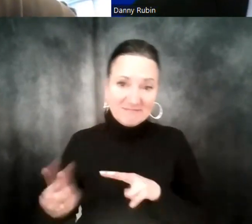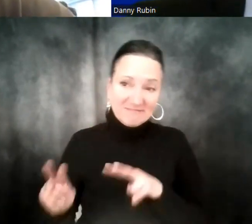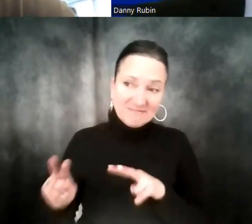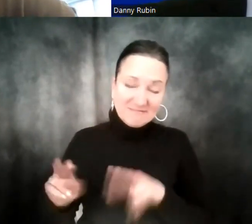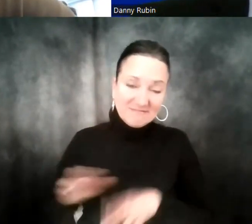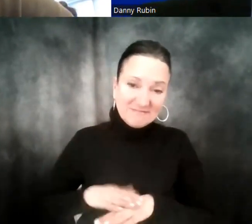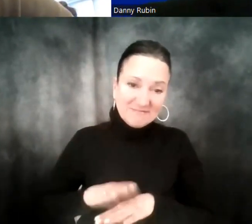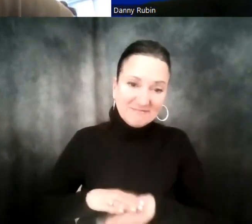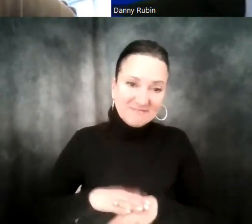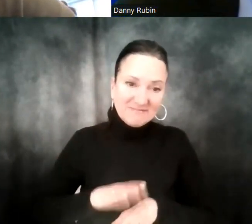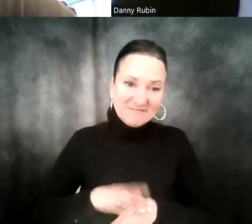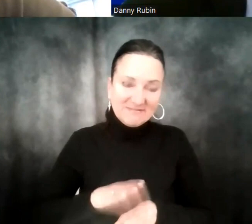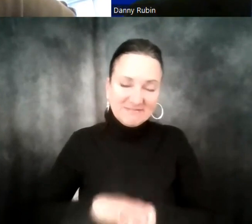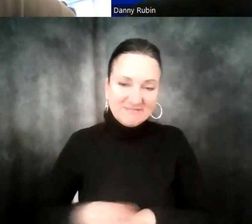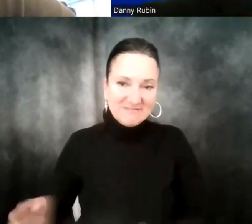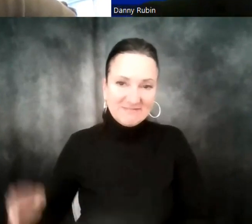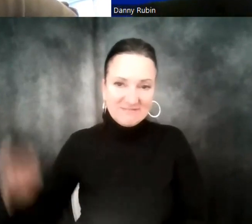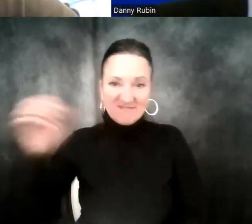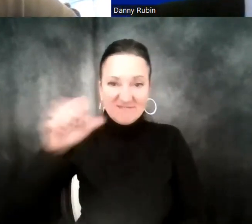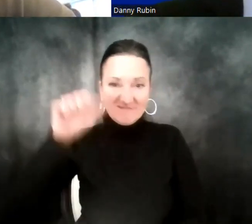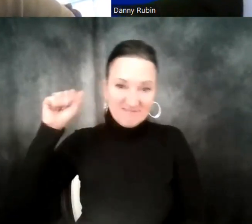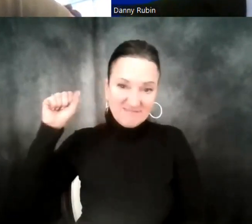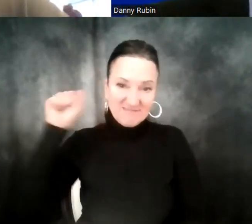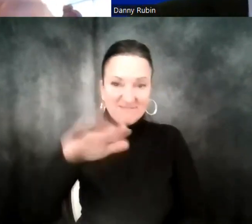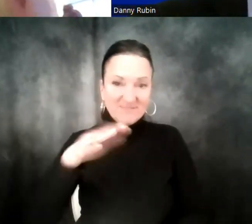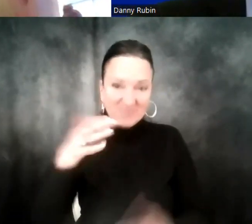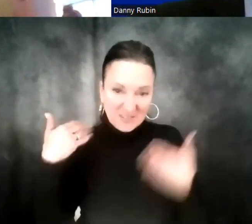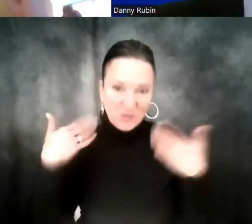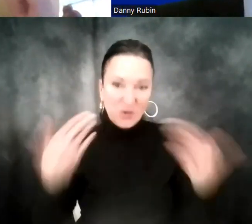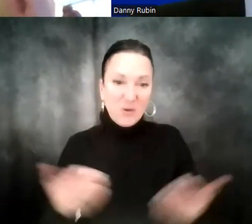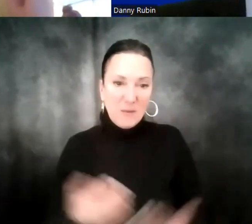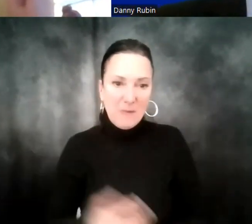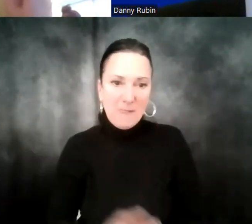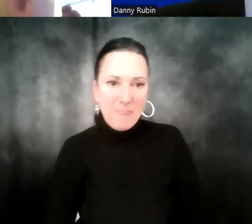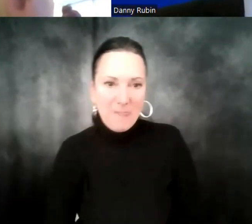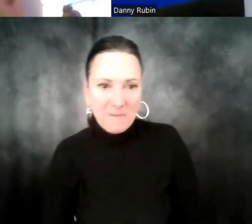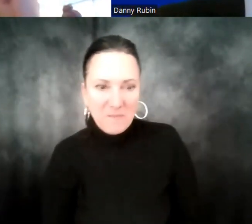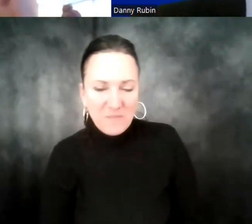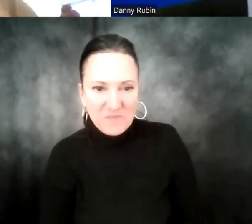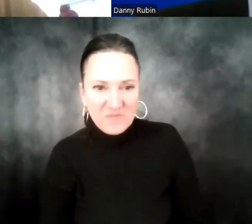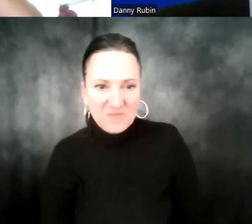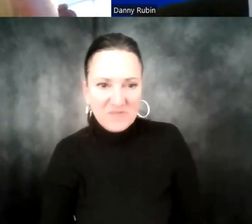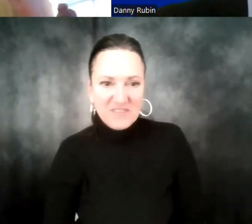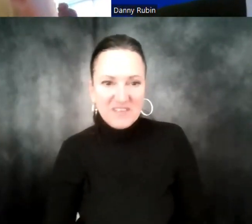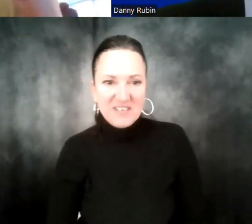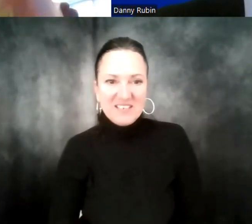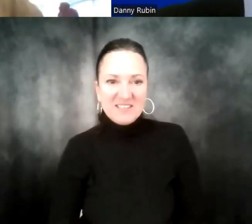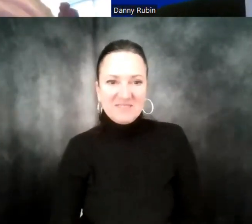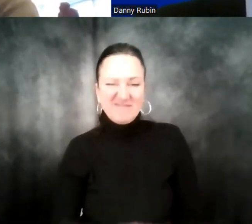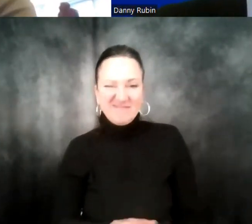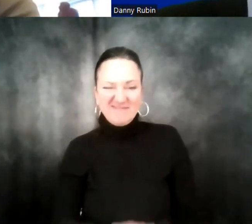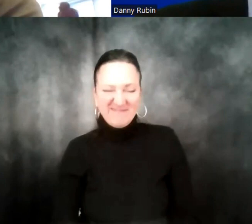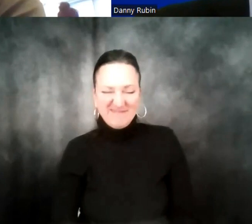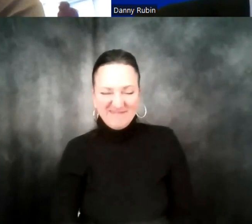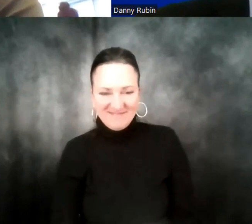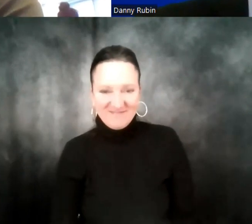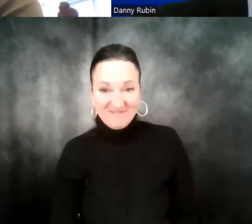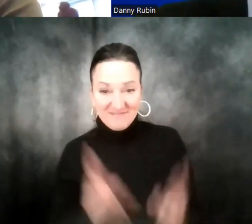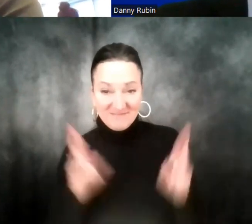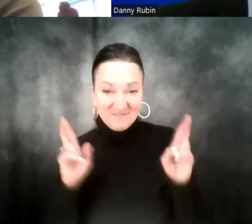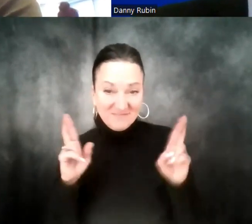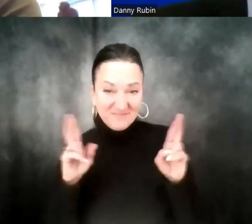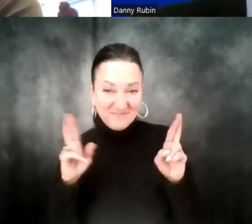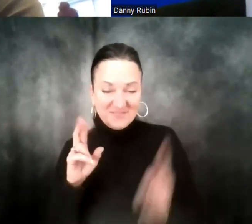They're just going to drop it on your desk and say, go. So get scrappy. we're over here. crossed our fingers. Real